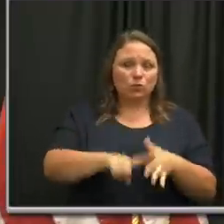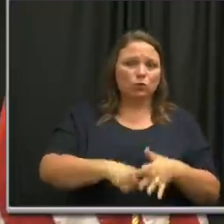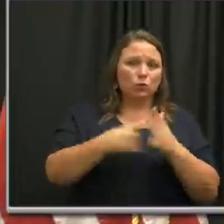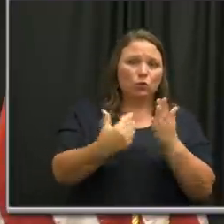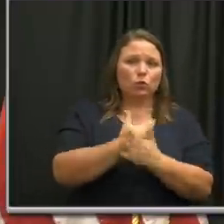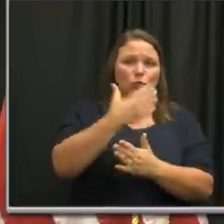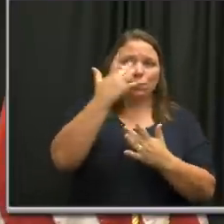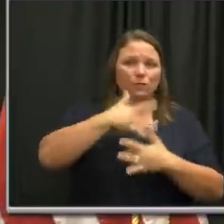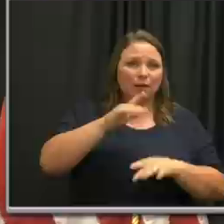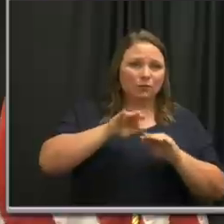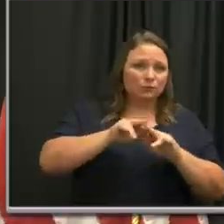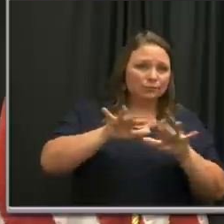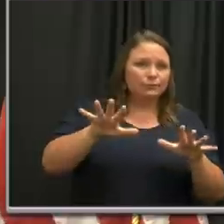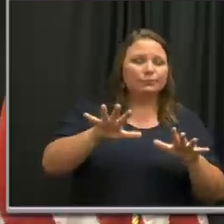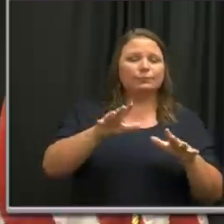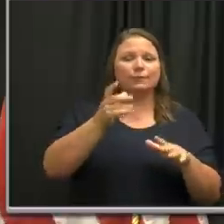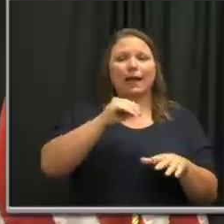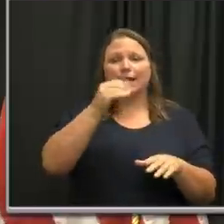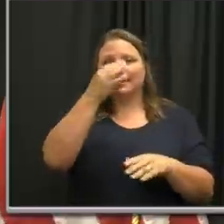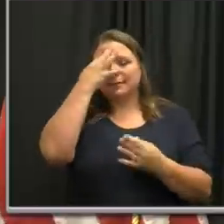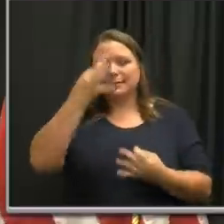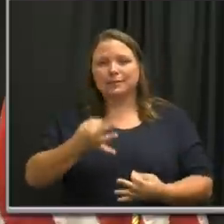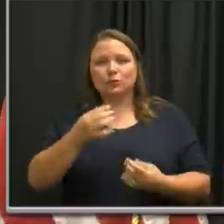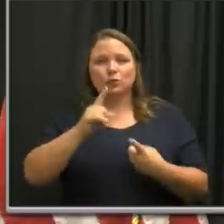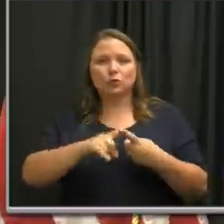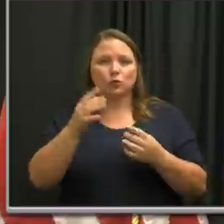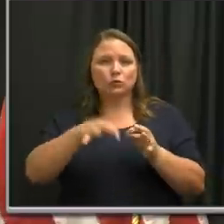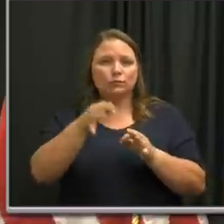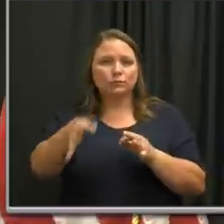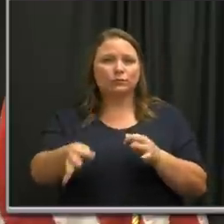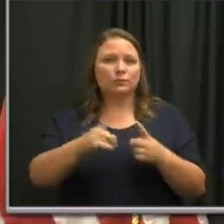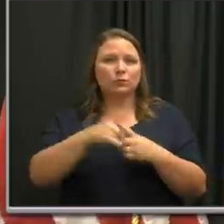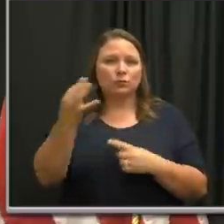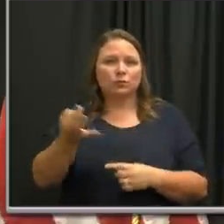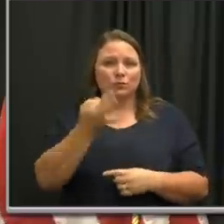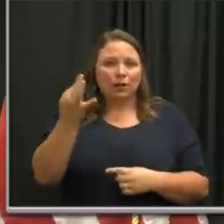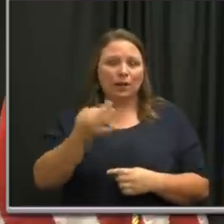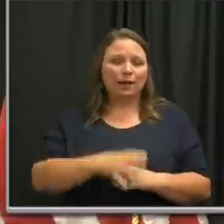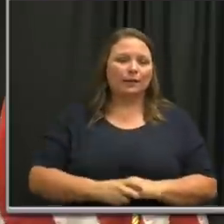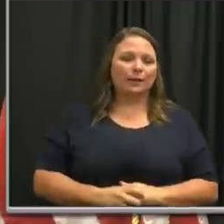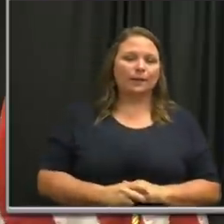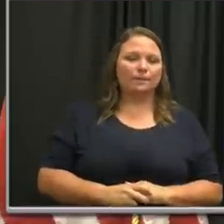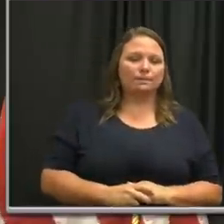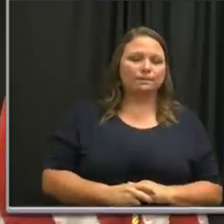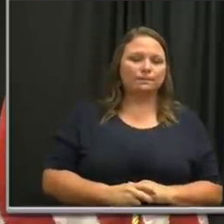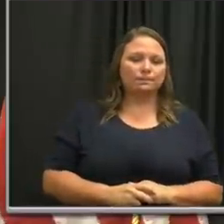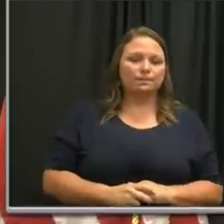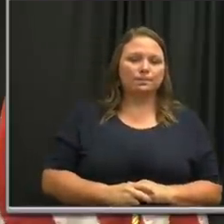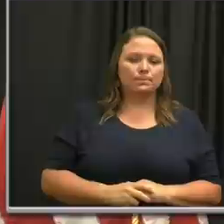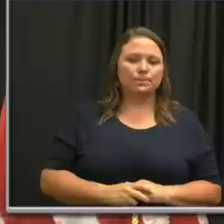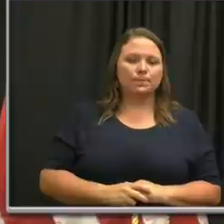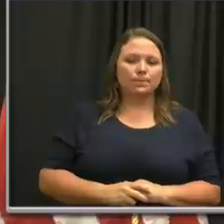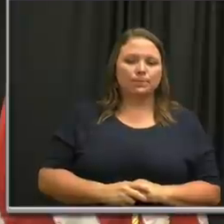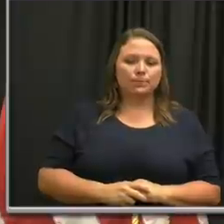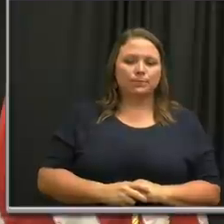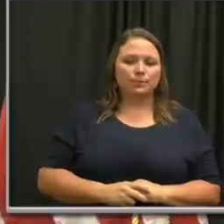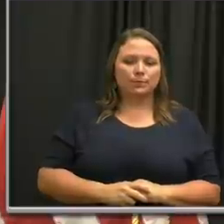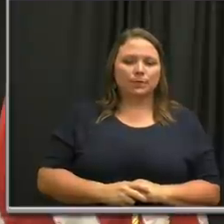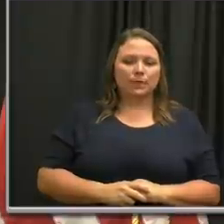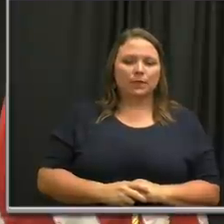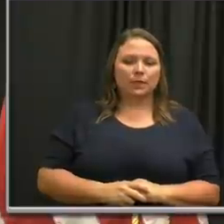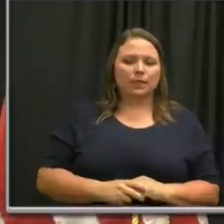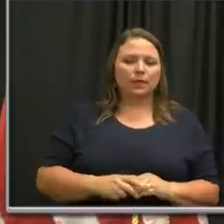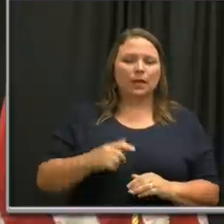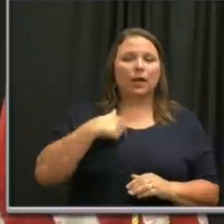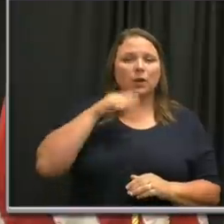were discovered and kind of the decision to wait till Friday for this revert in the plan? Uh, and just kind of about, I think it was